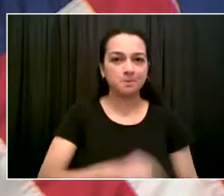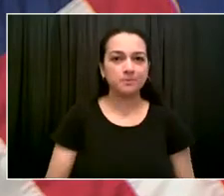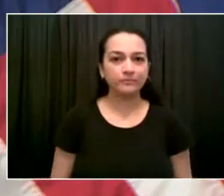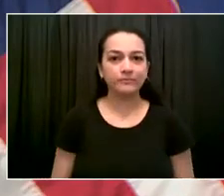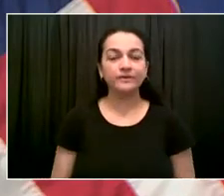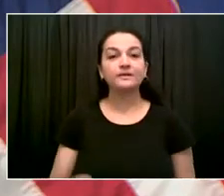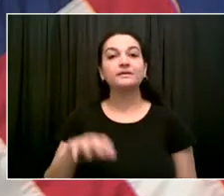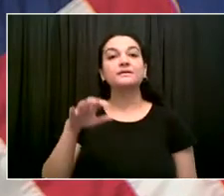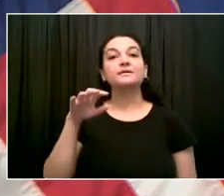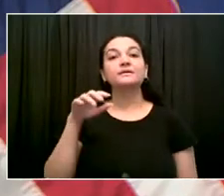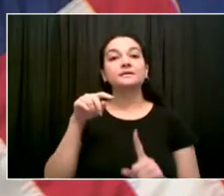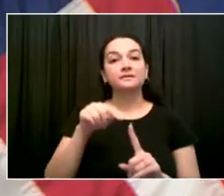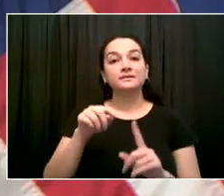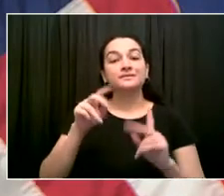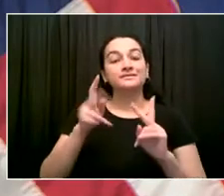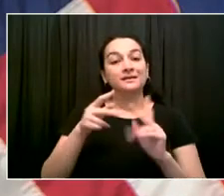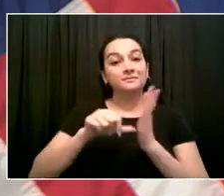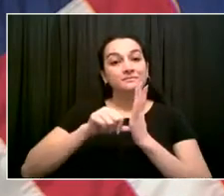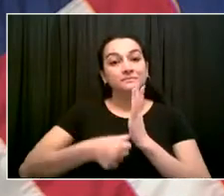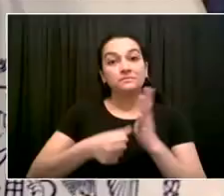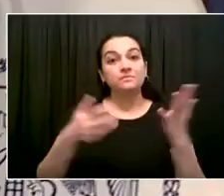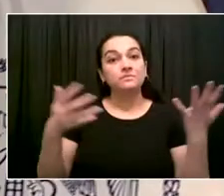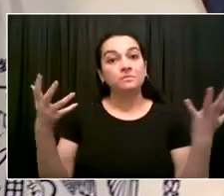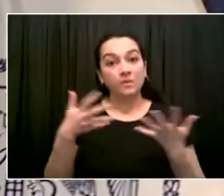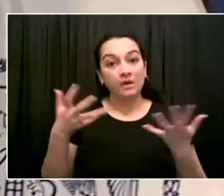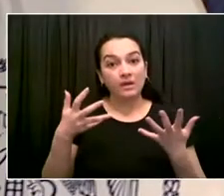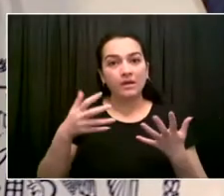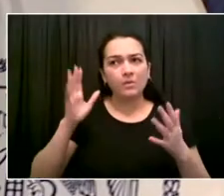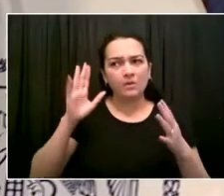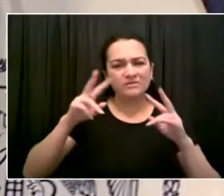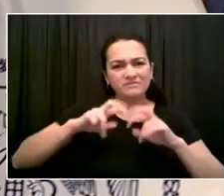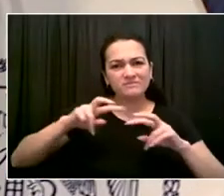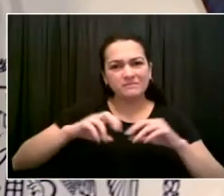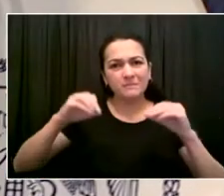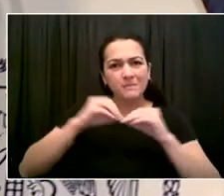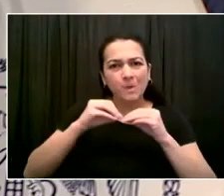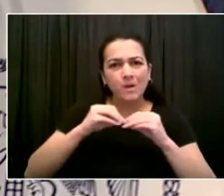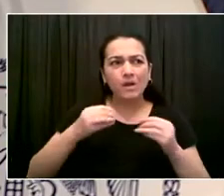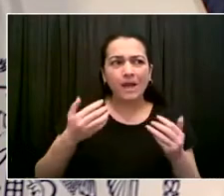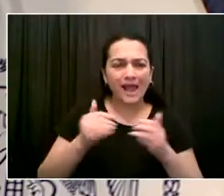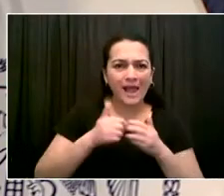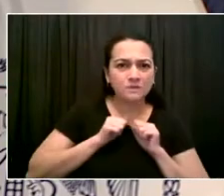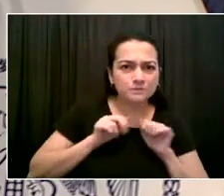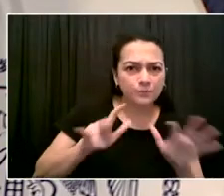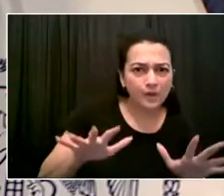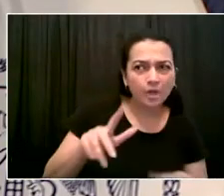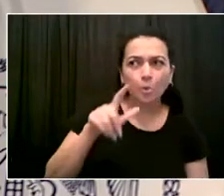additional precautions. Thank you. Thank you. The next is Andrew Siff from WNBC.